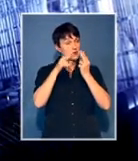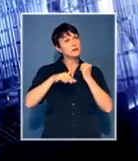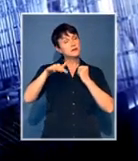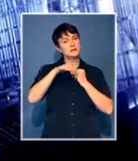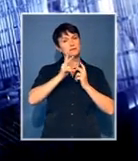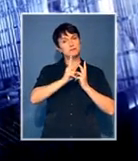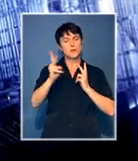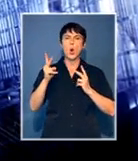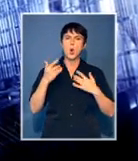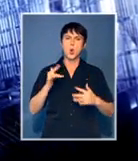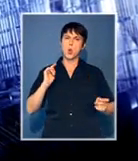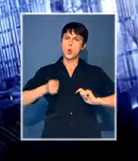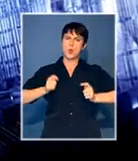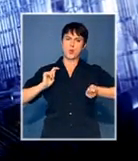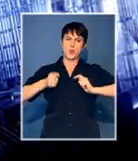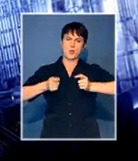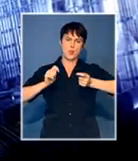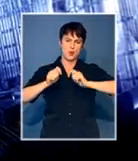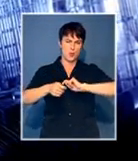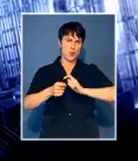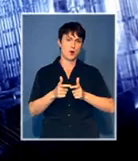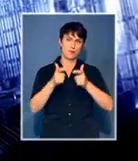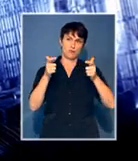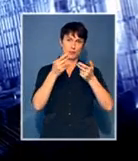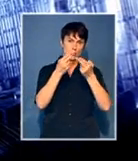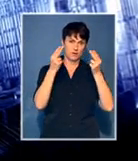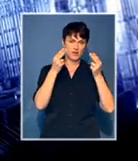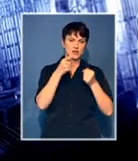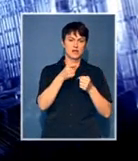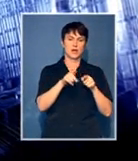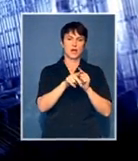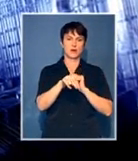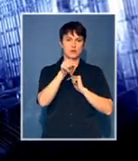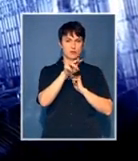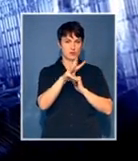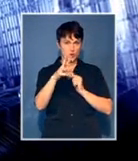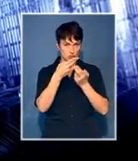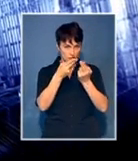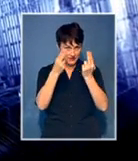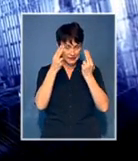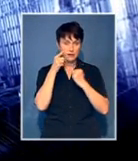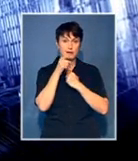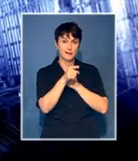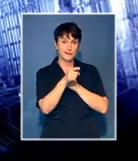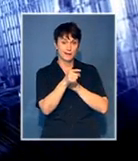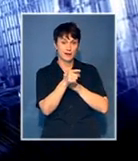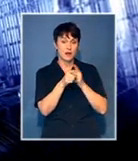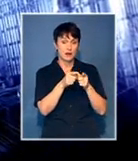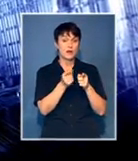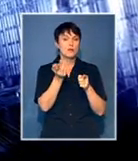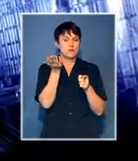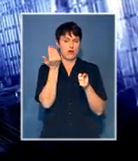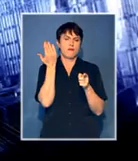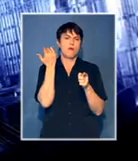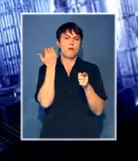You know, through the measures of universities, some of the universities were born, like the Northwest University being a major of a previously